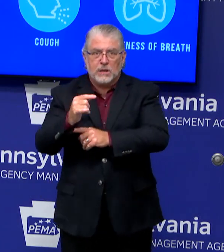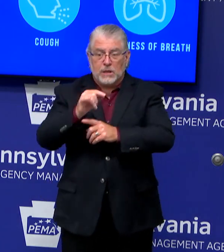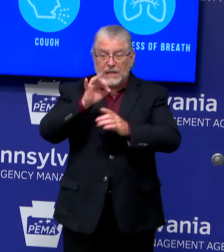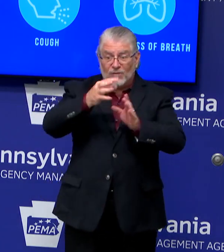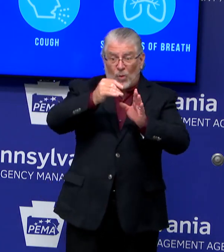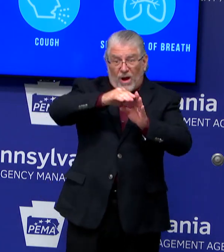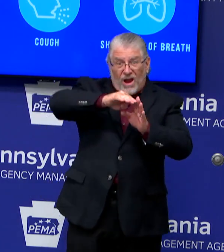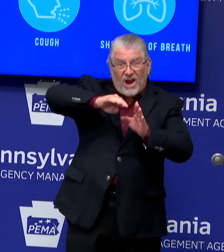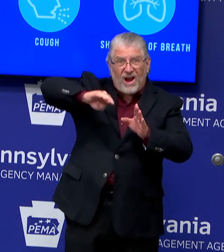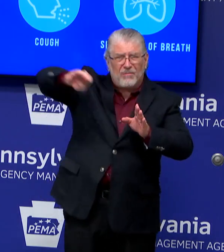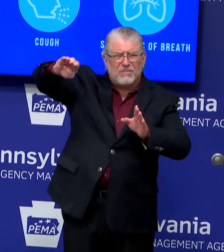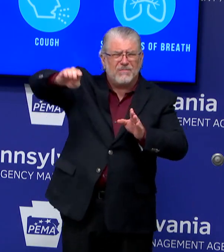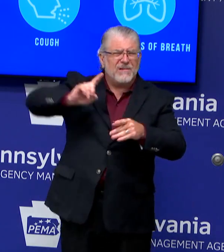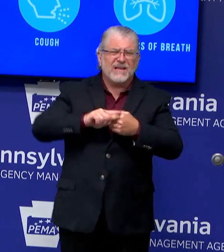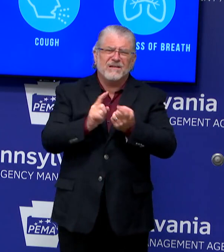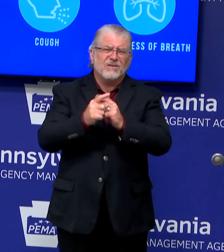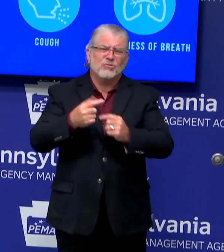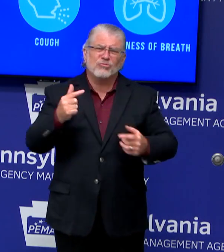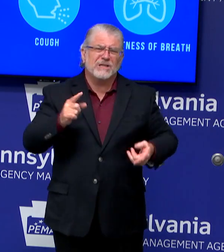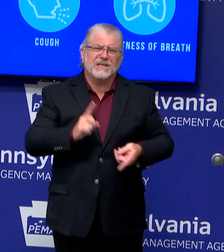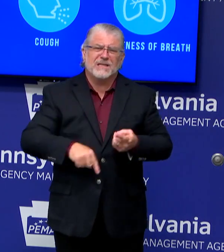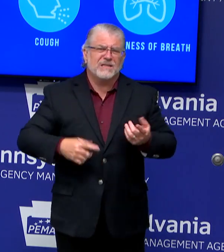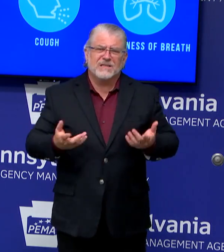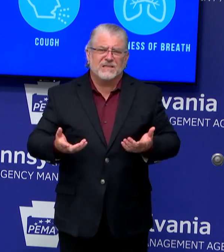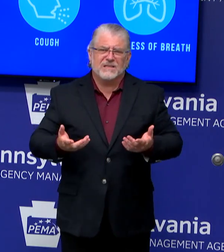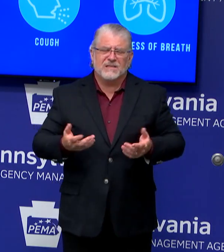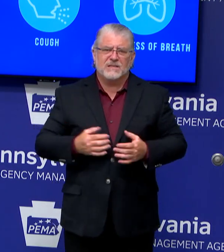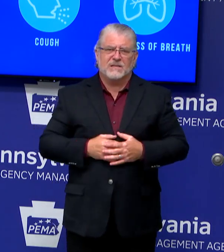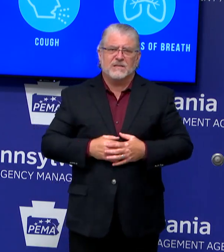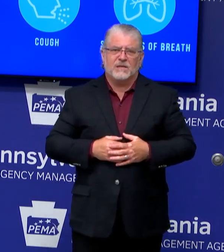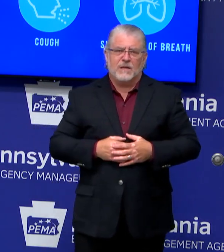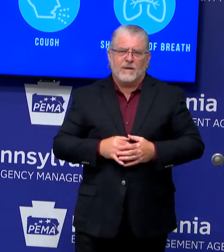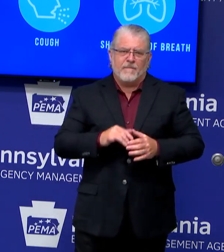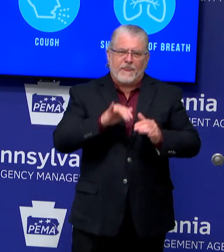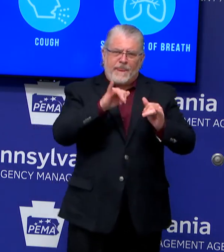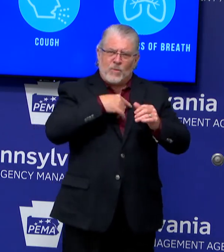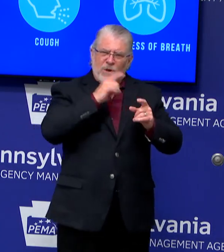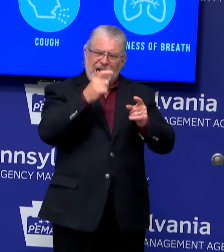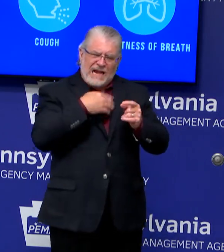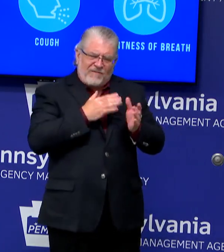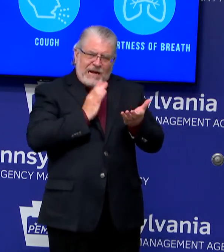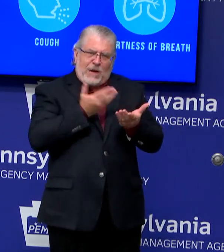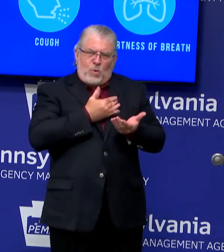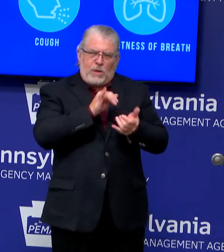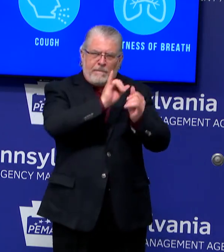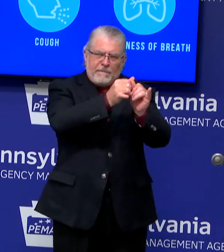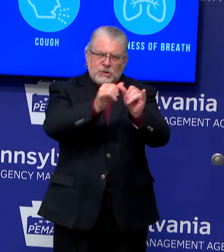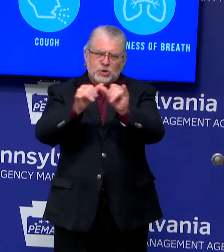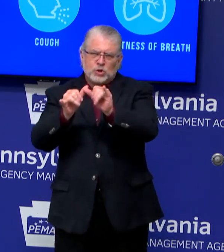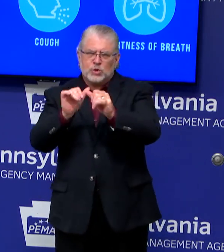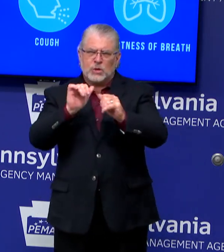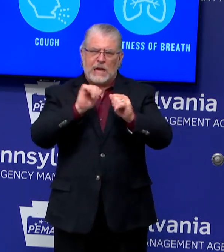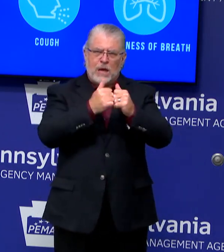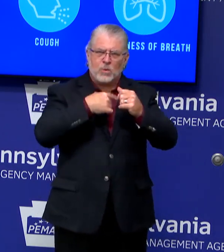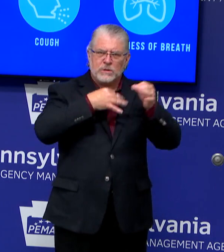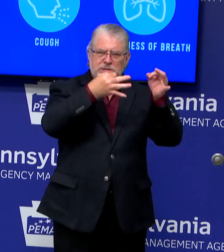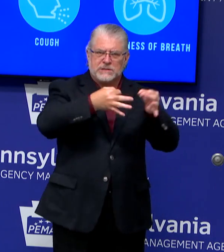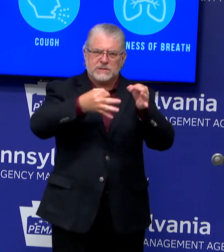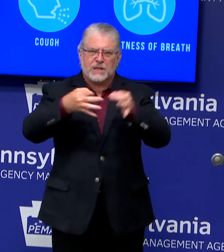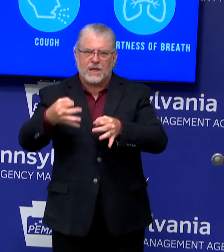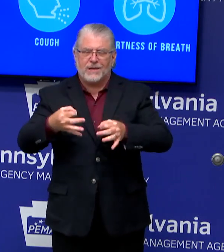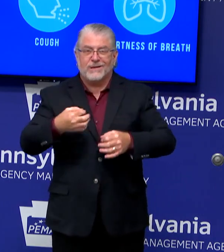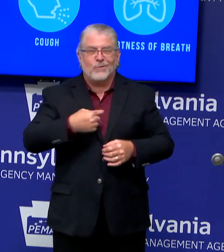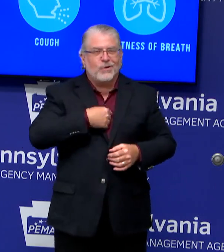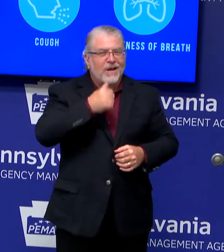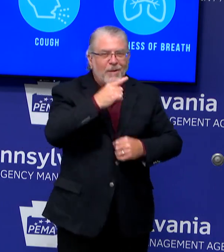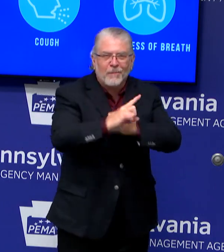they can't. And so there's, and there are metrics associated with that. So that's what we're looking at. No one's been punished. We're not really trying to, none of